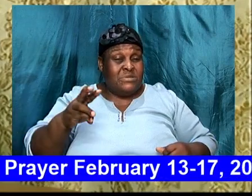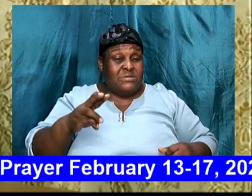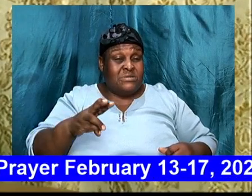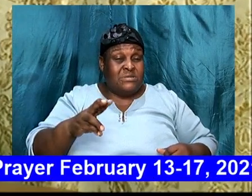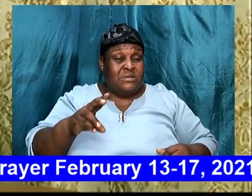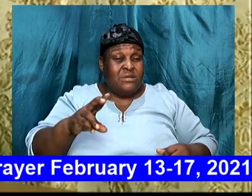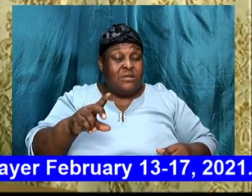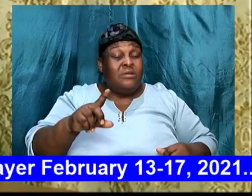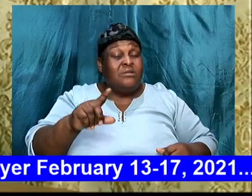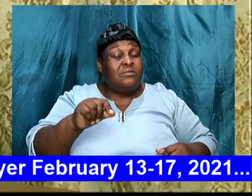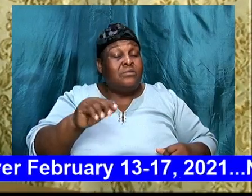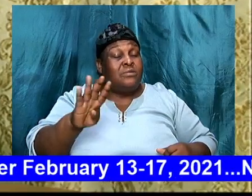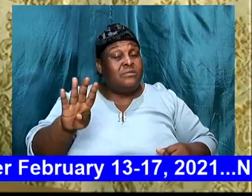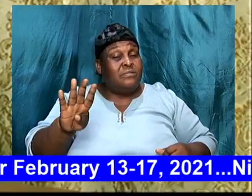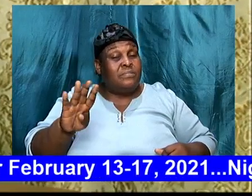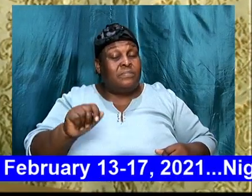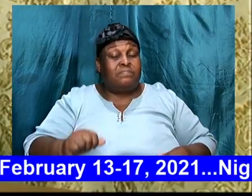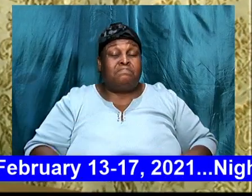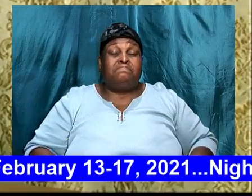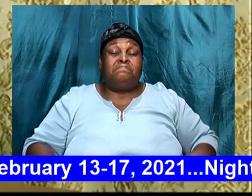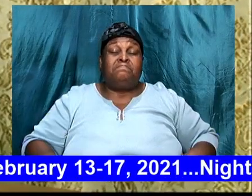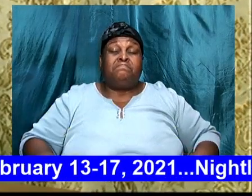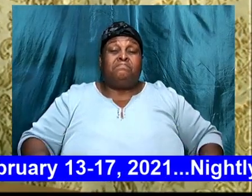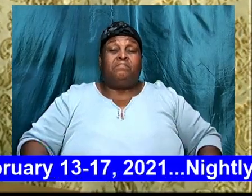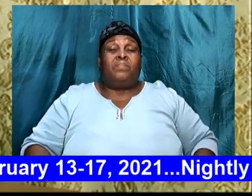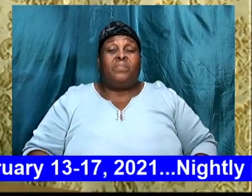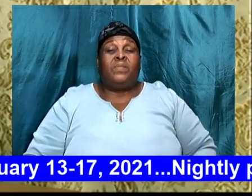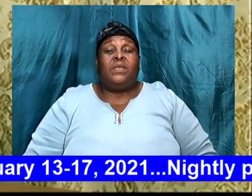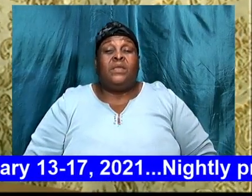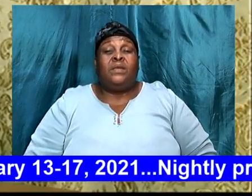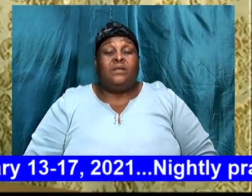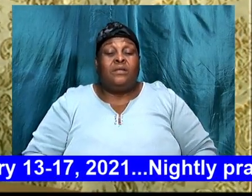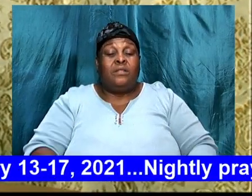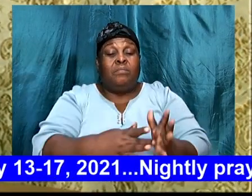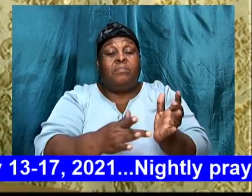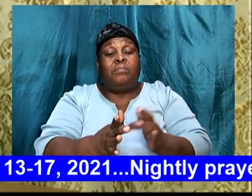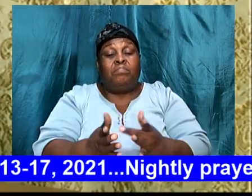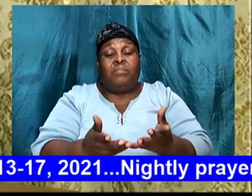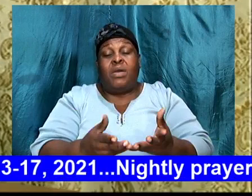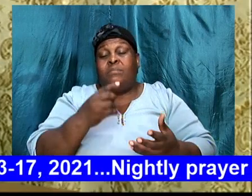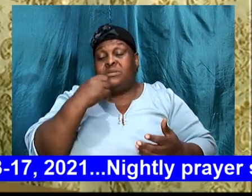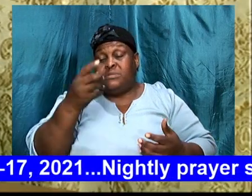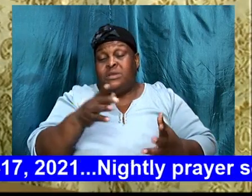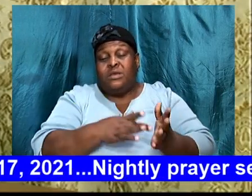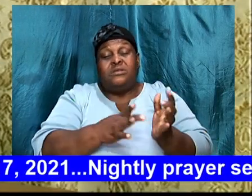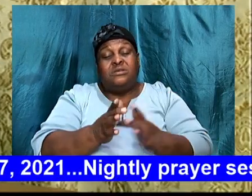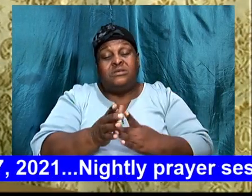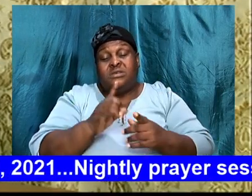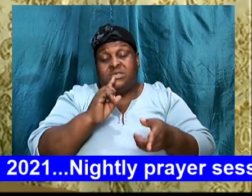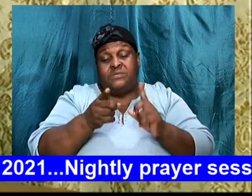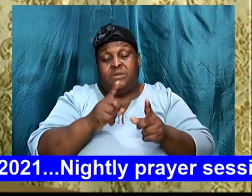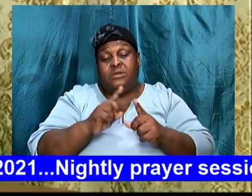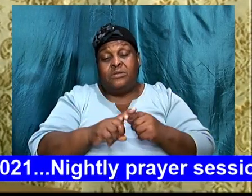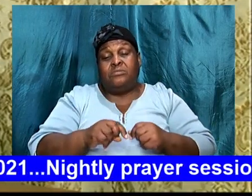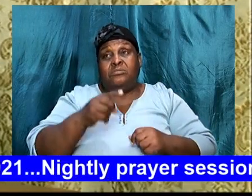the Bible, speaks of Jesus, talking to his disciples.